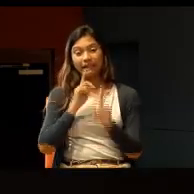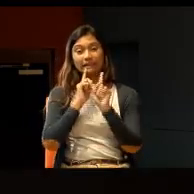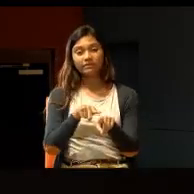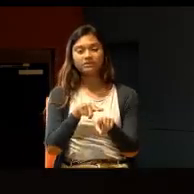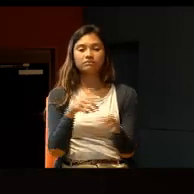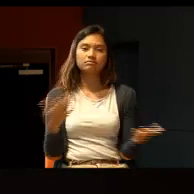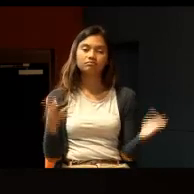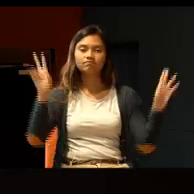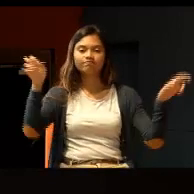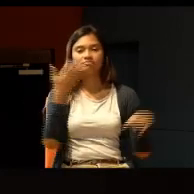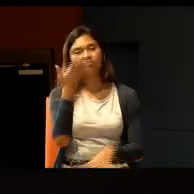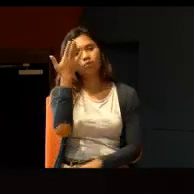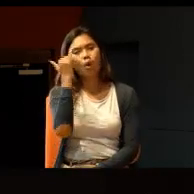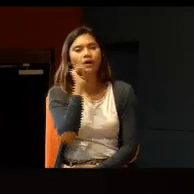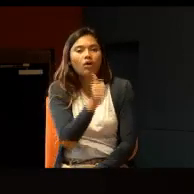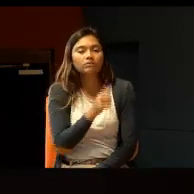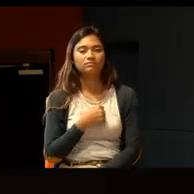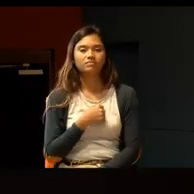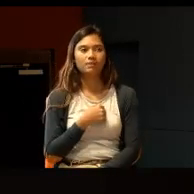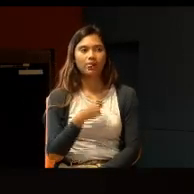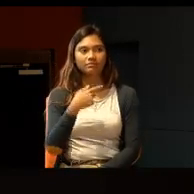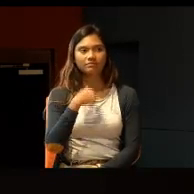And, I am sure you have a lot of reasons why not.